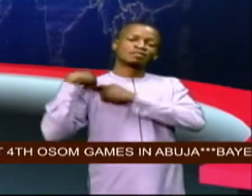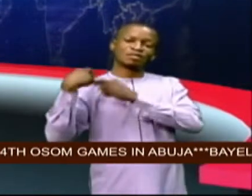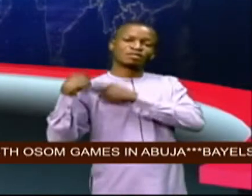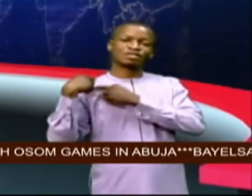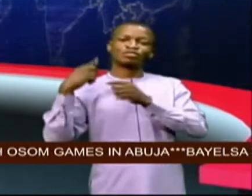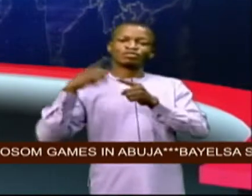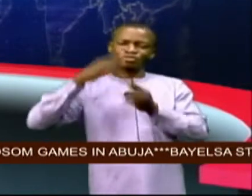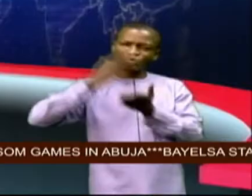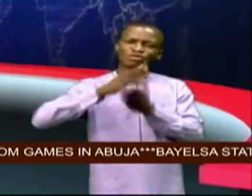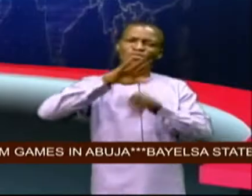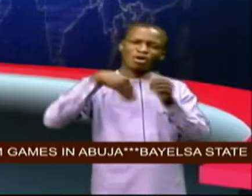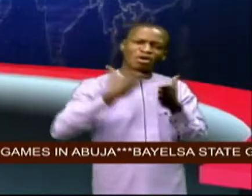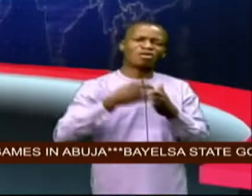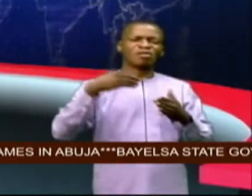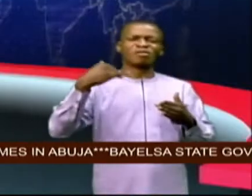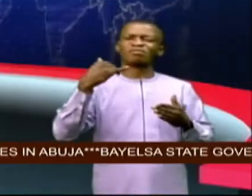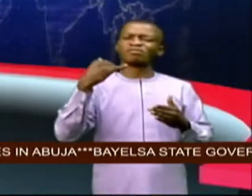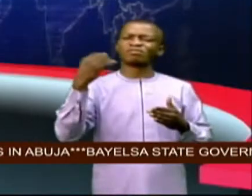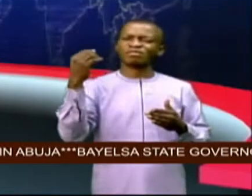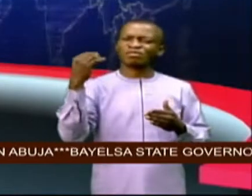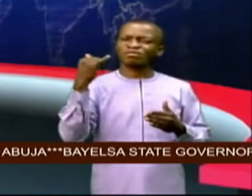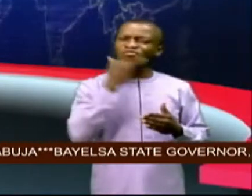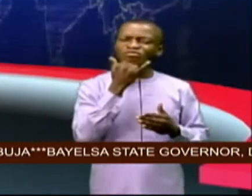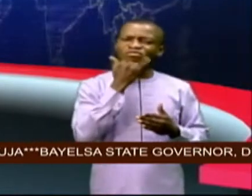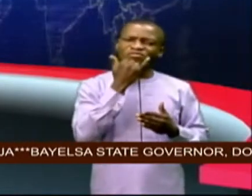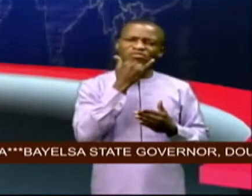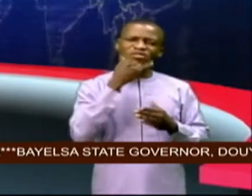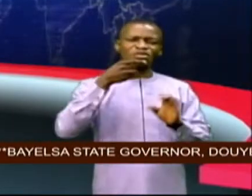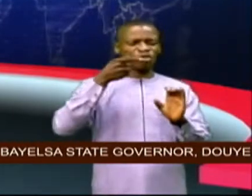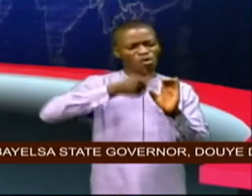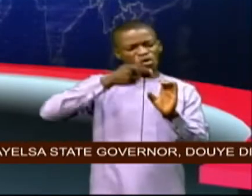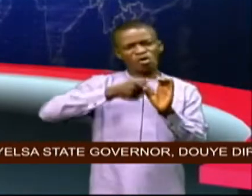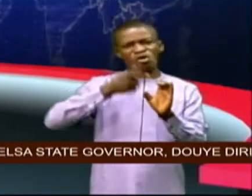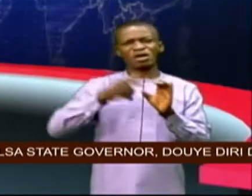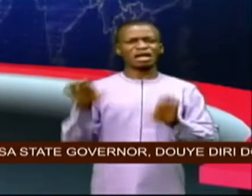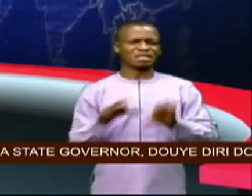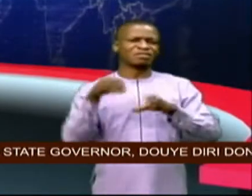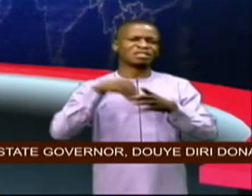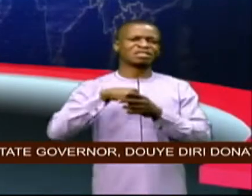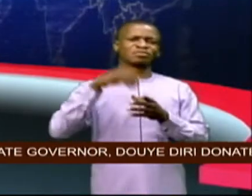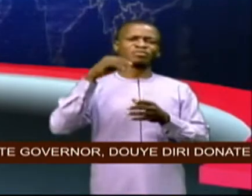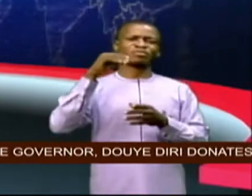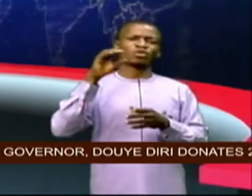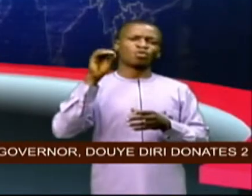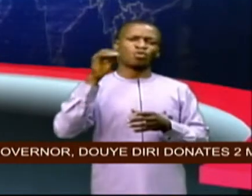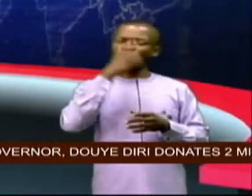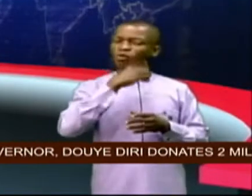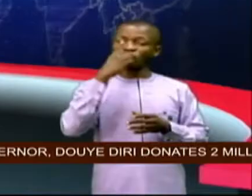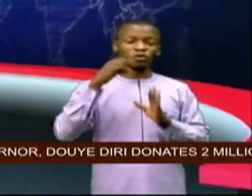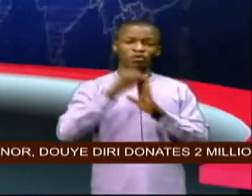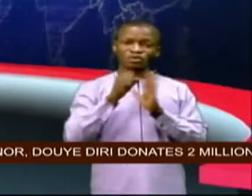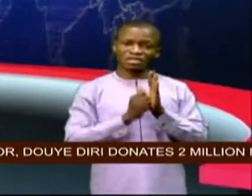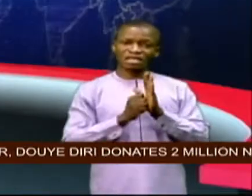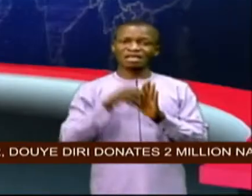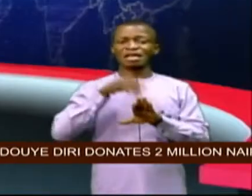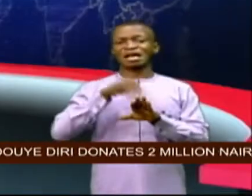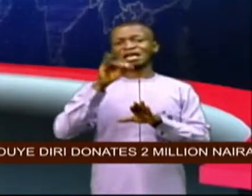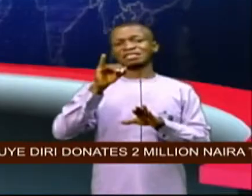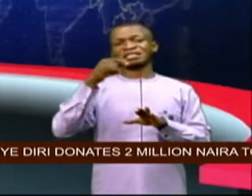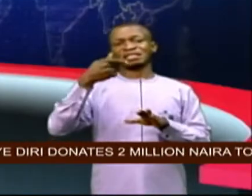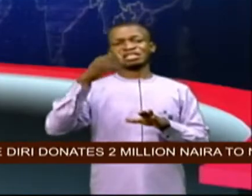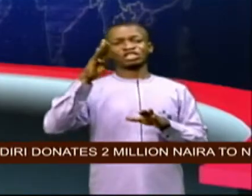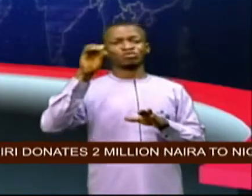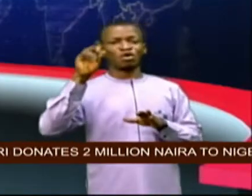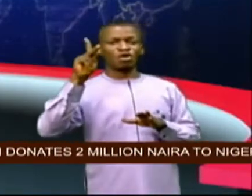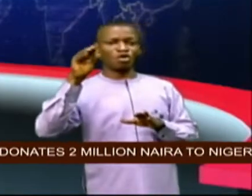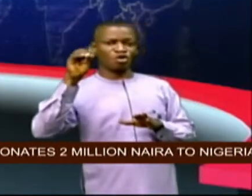in the riverine area of undo state the nigerian navy igbokoda base has intercepted six boats with